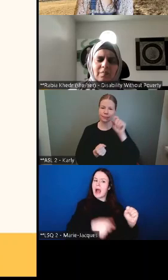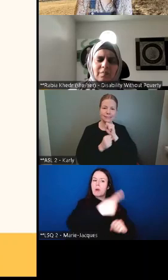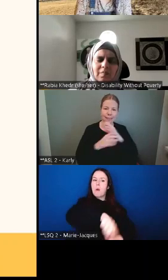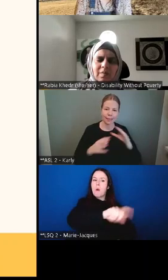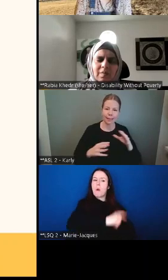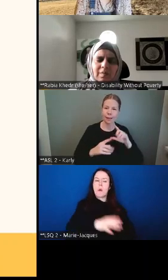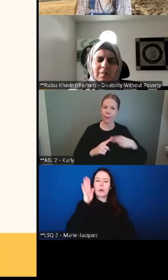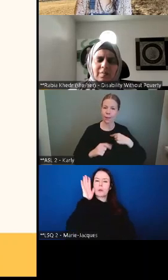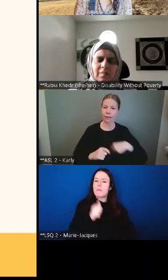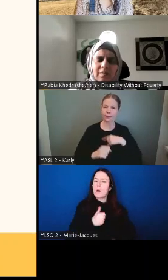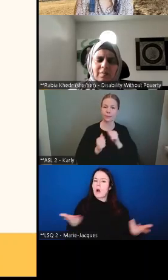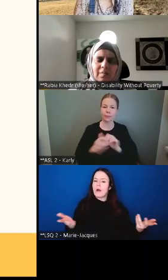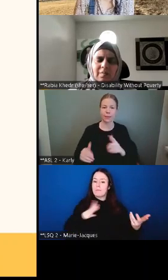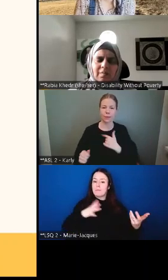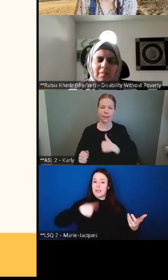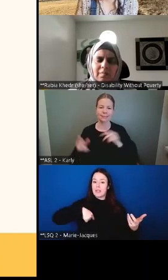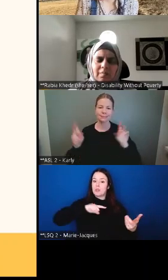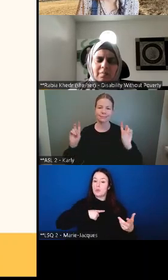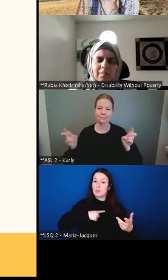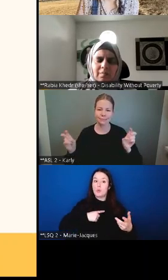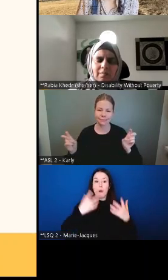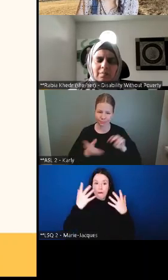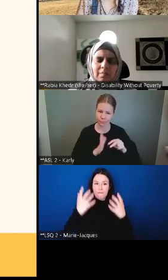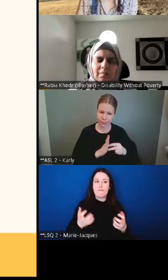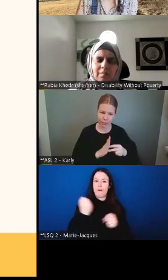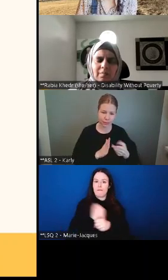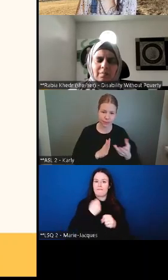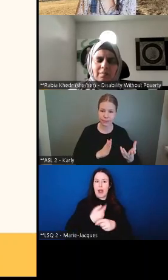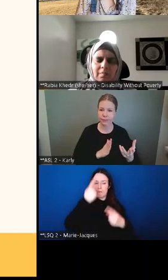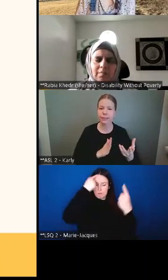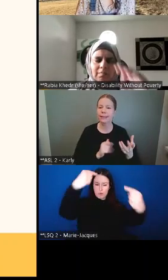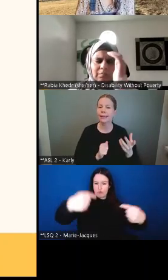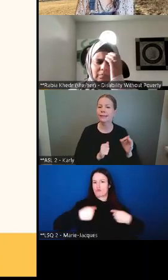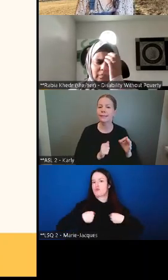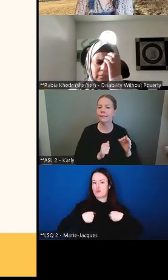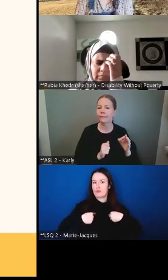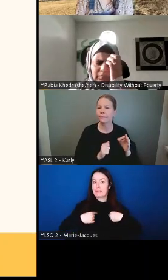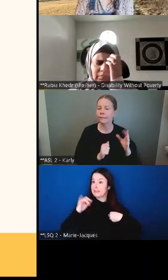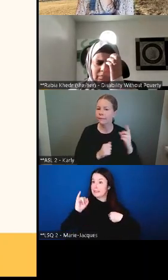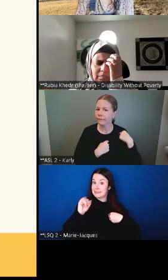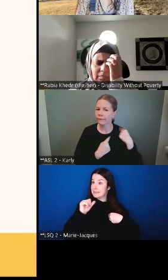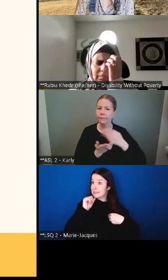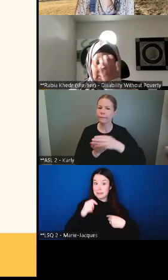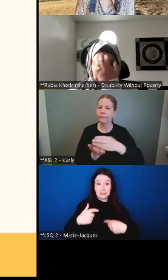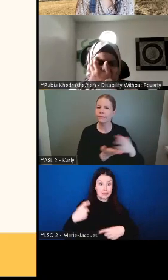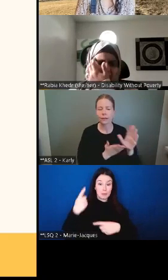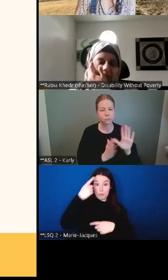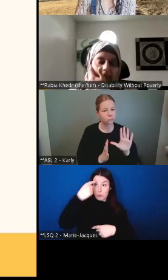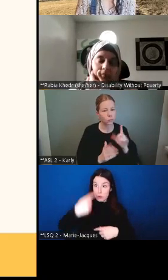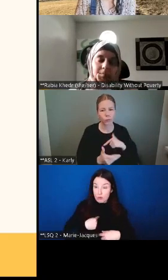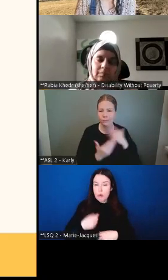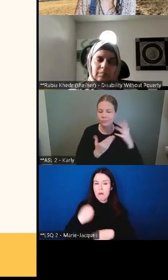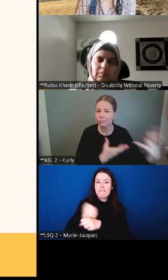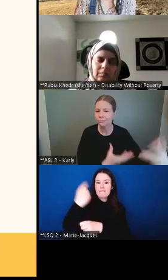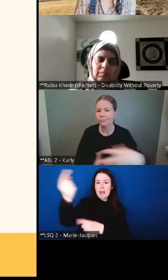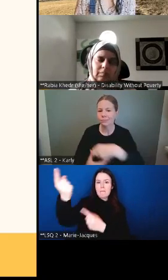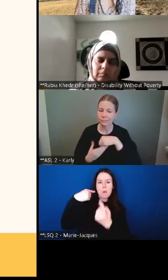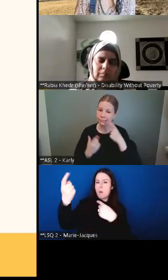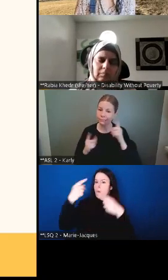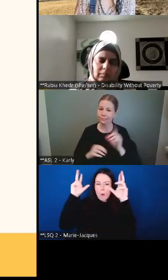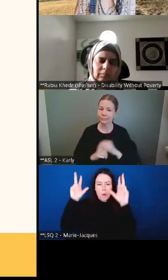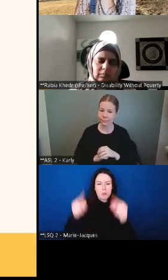Absolutely. So then when we moved on to our phase two, which was the peer-to-peer conversations,